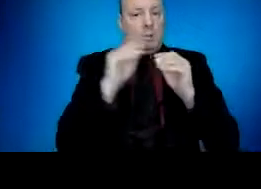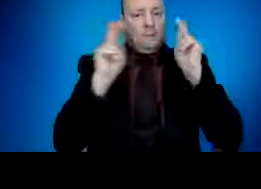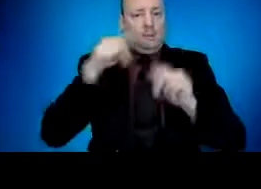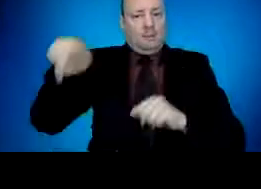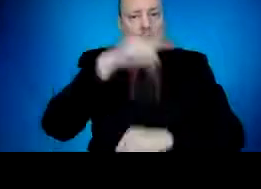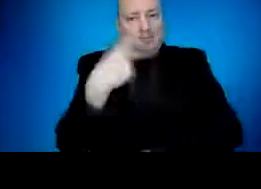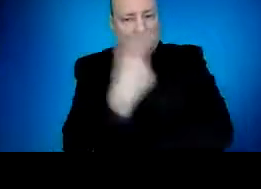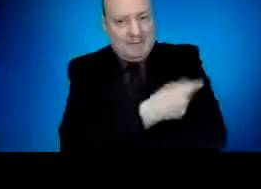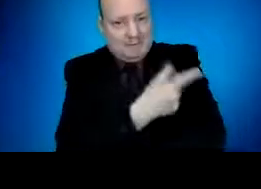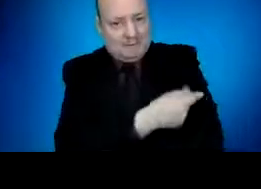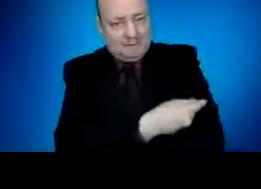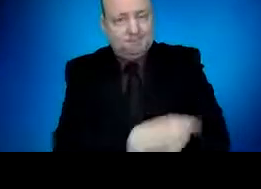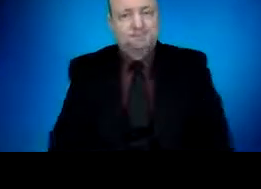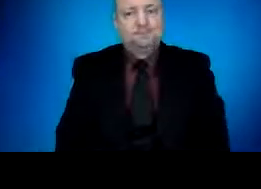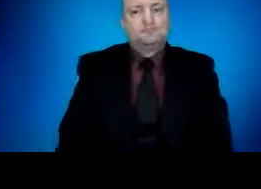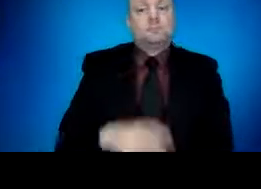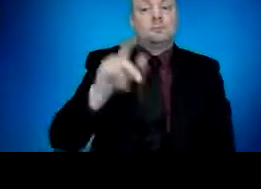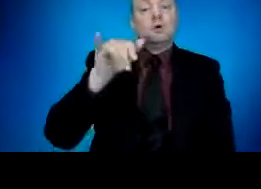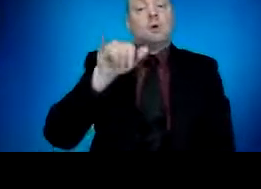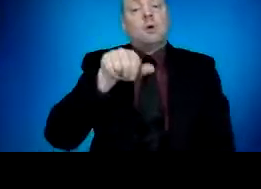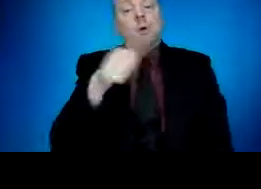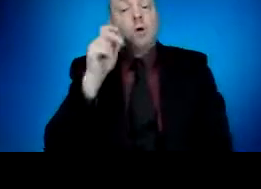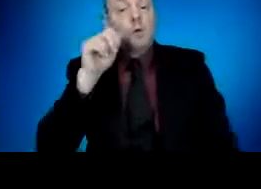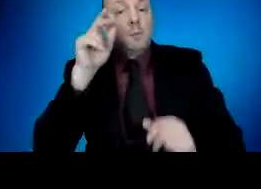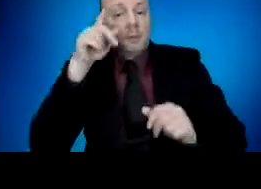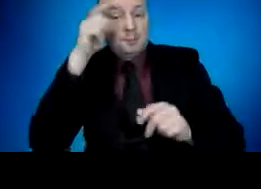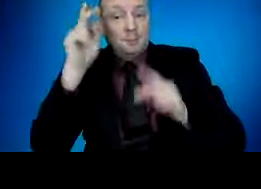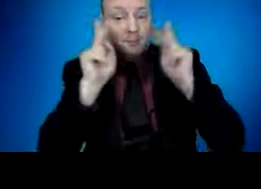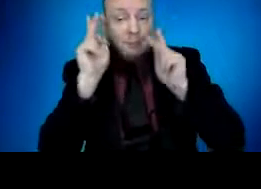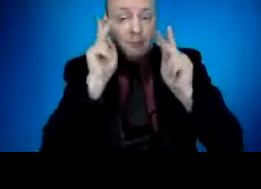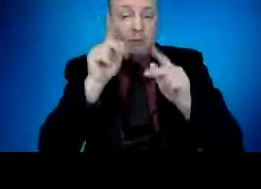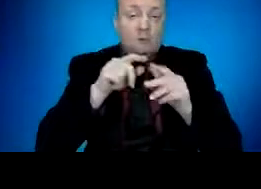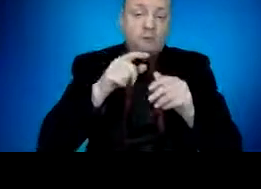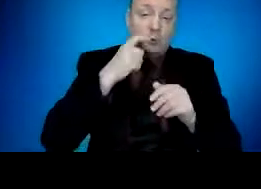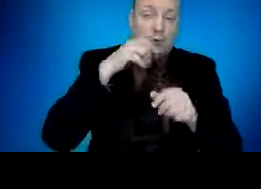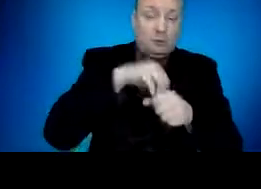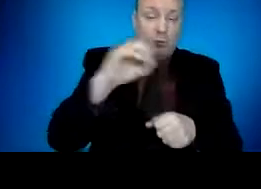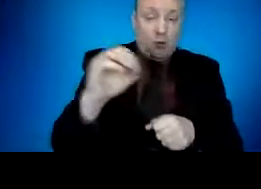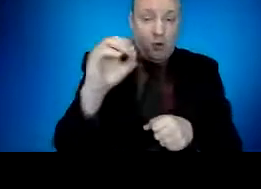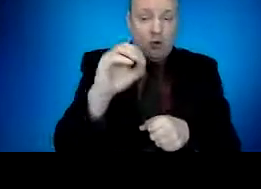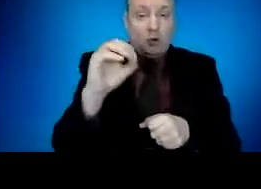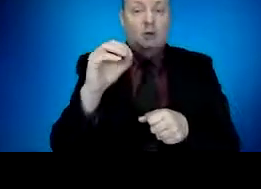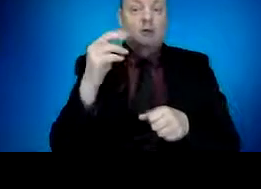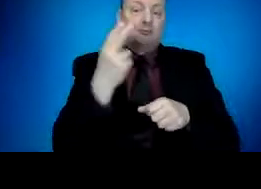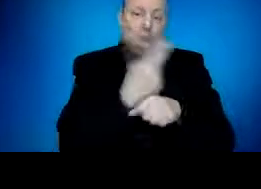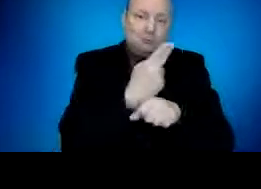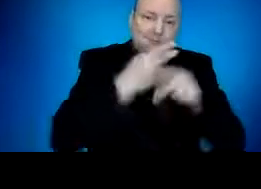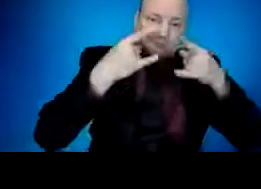Oregonians in continuing to wear masks, gather more safely, and keep your distance. So I say thank you.